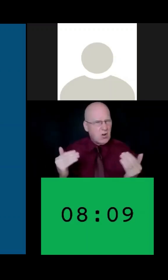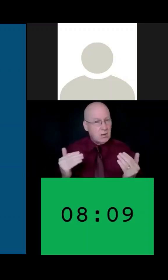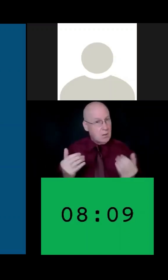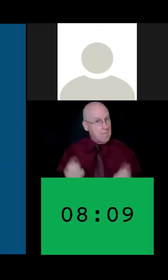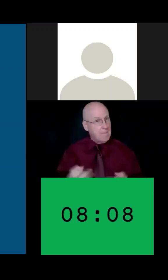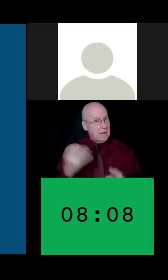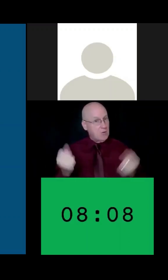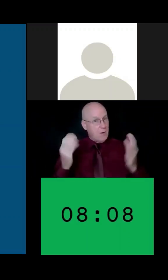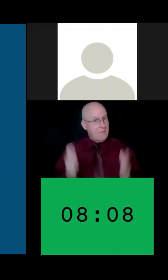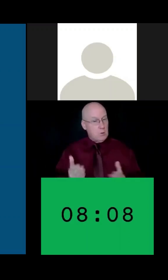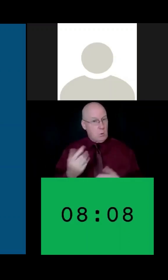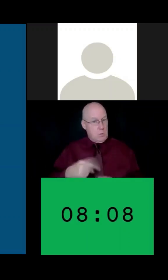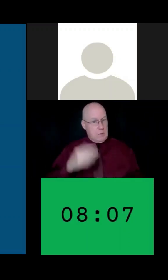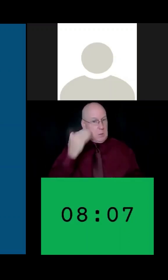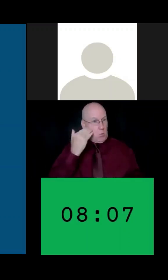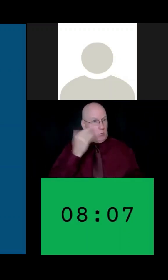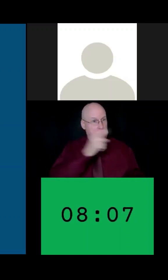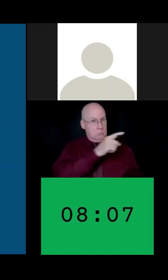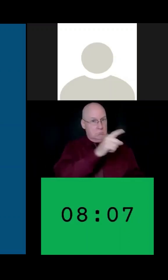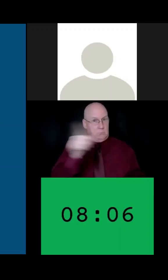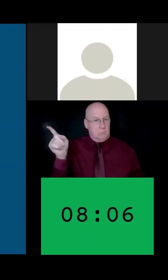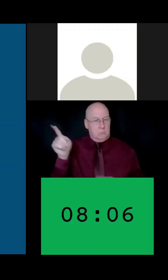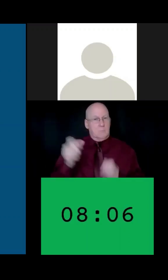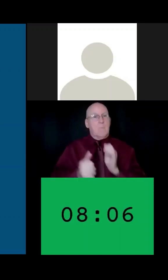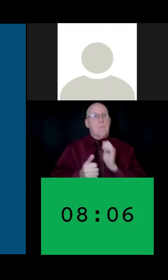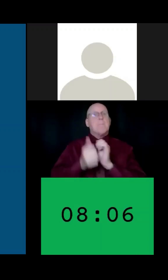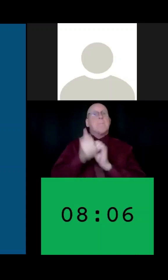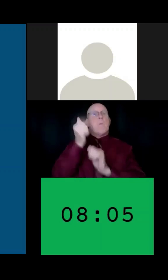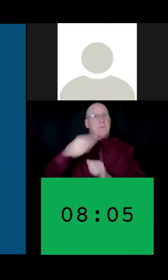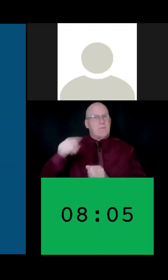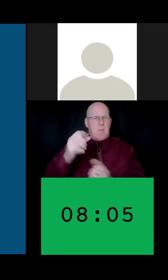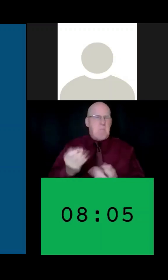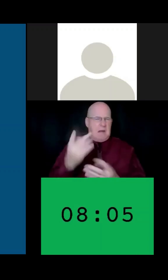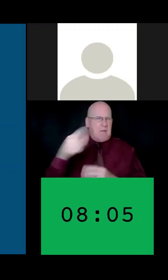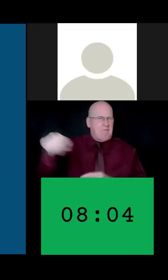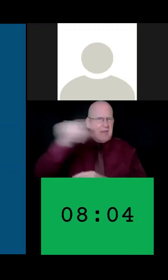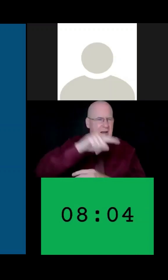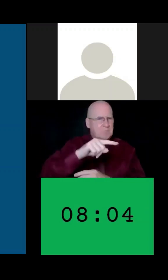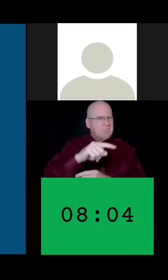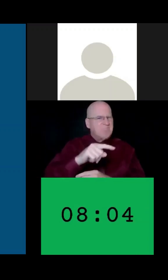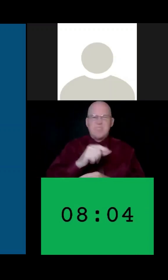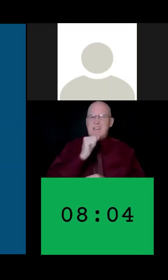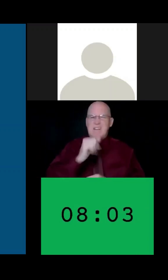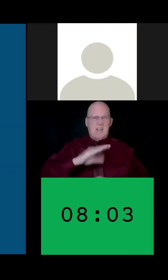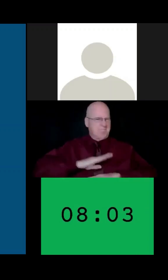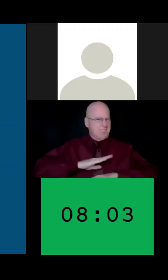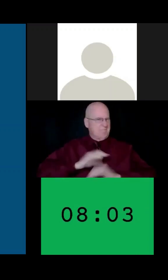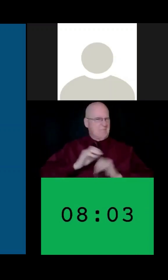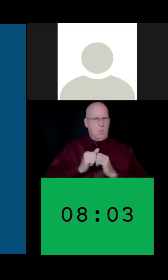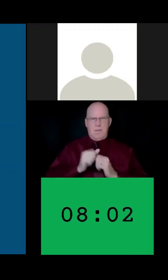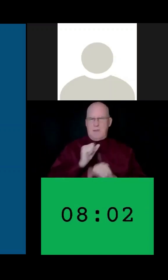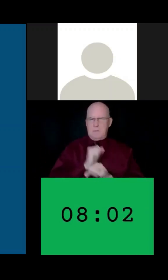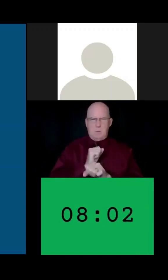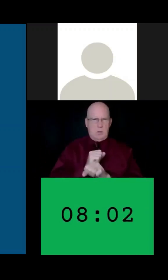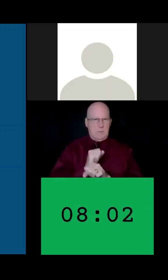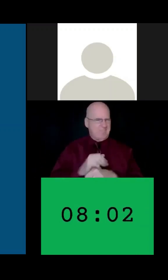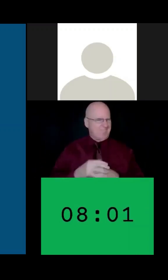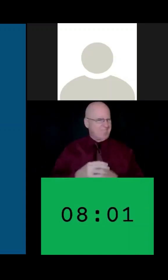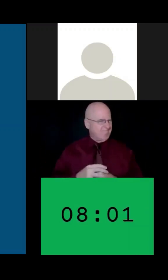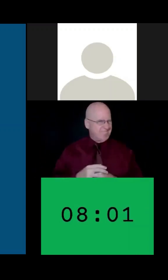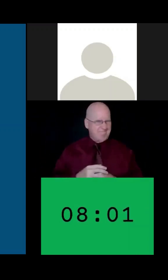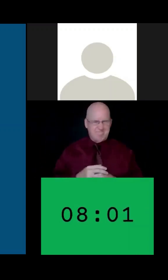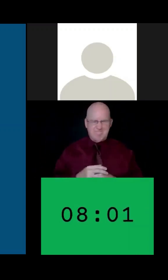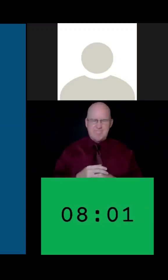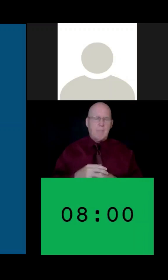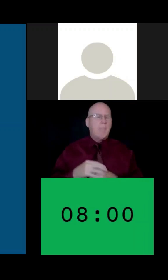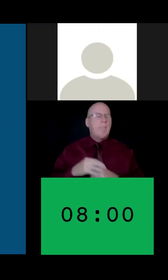in this area, and most of them, or many of them, are unhappy in their current employment situation for various kinds